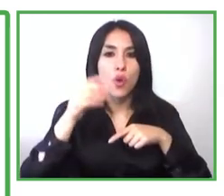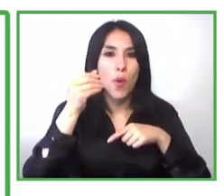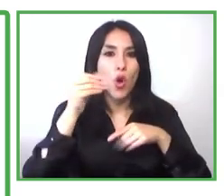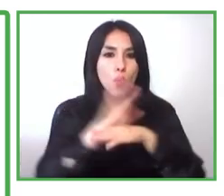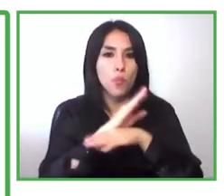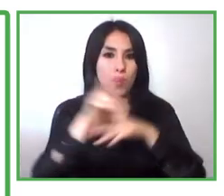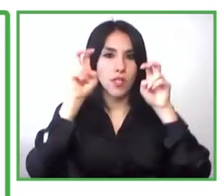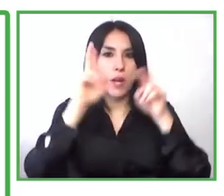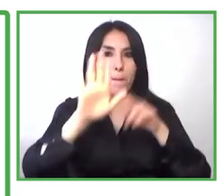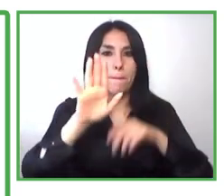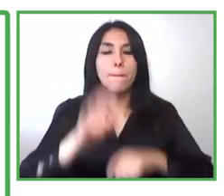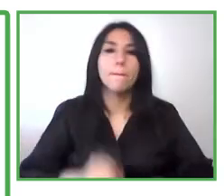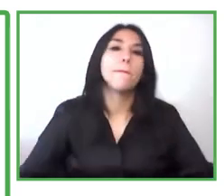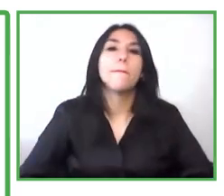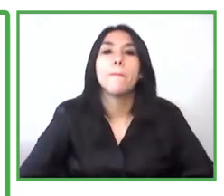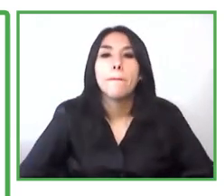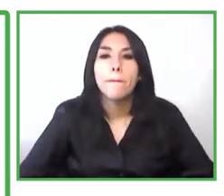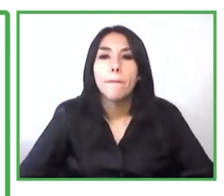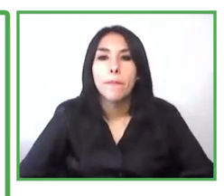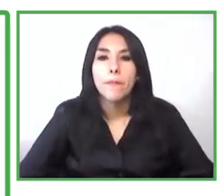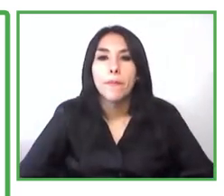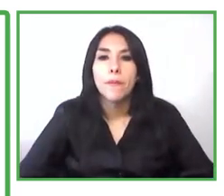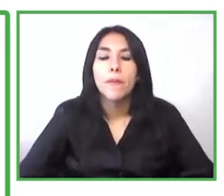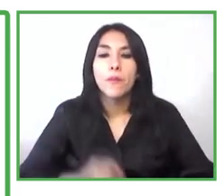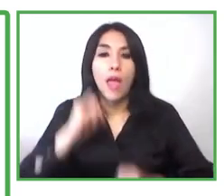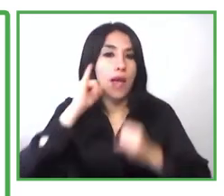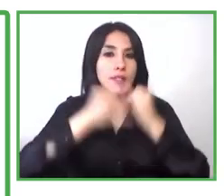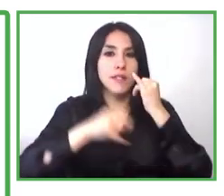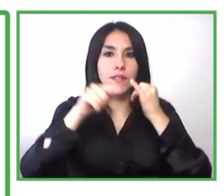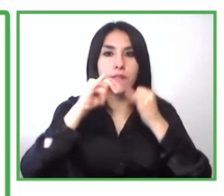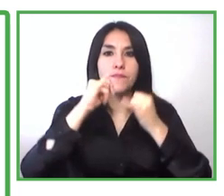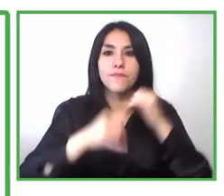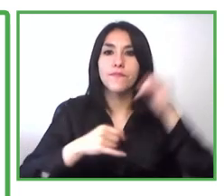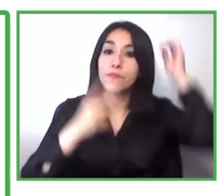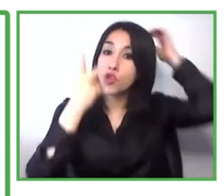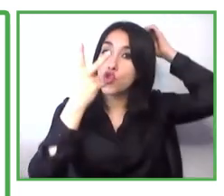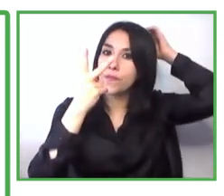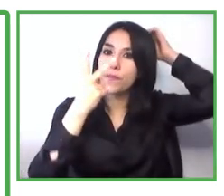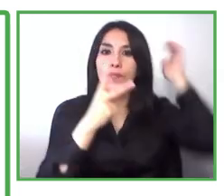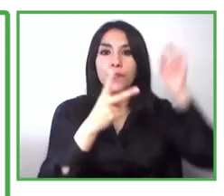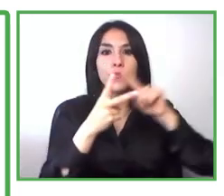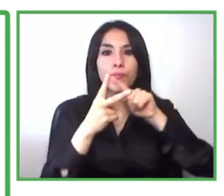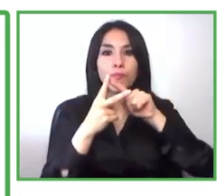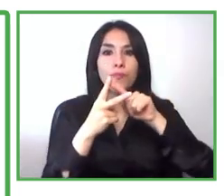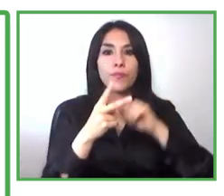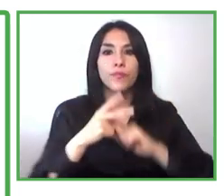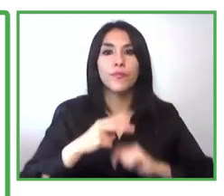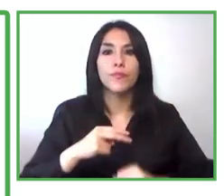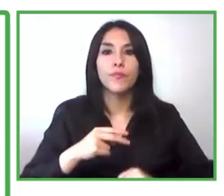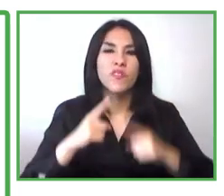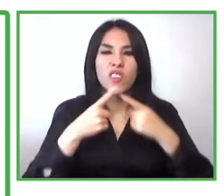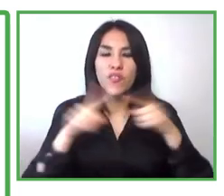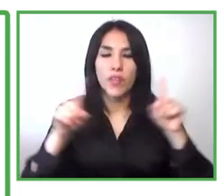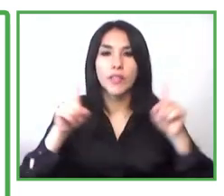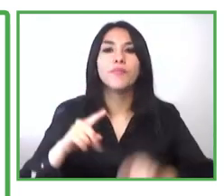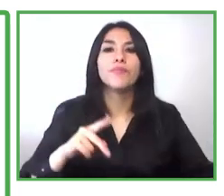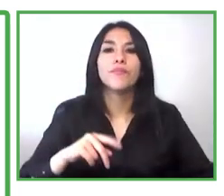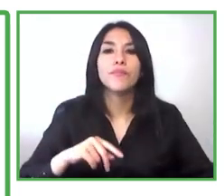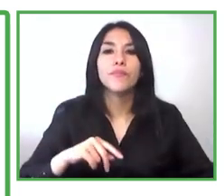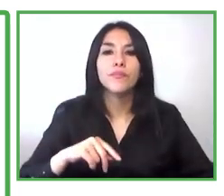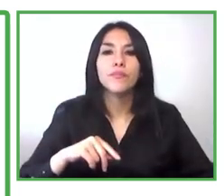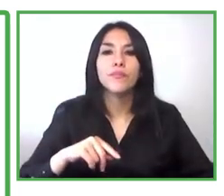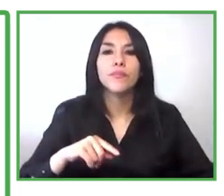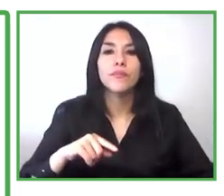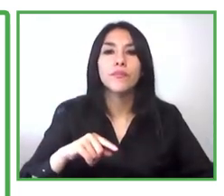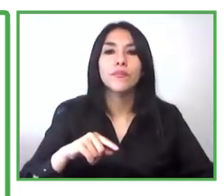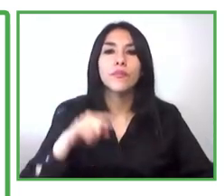soacha and finally we have a venture a little bit different that the other digit that i just talked to you about this is a venture